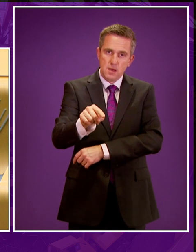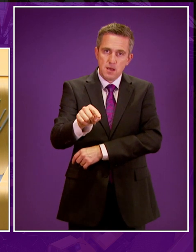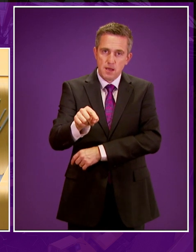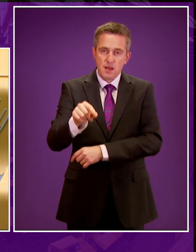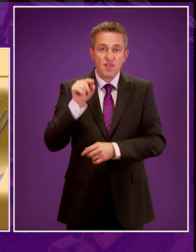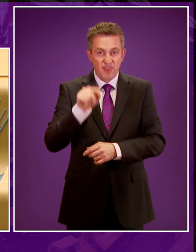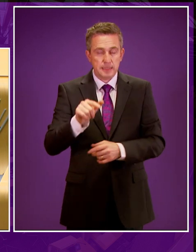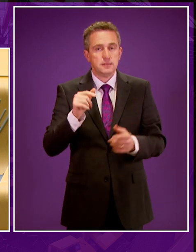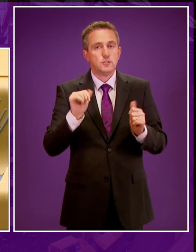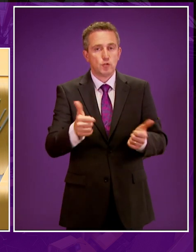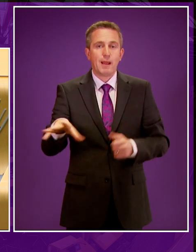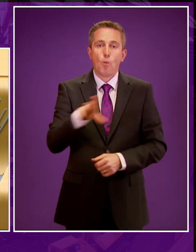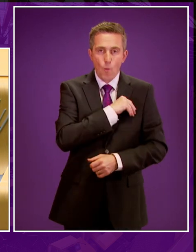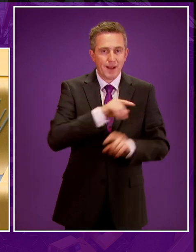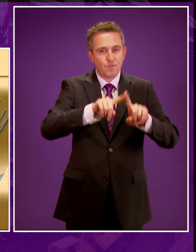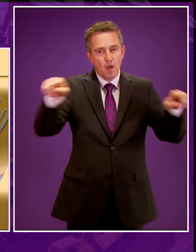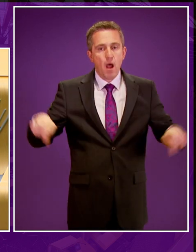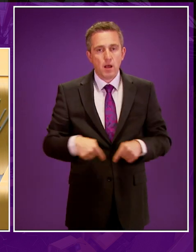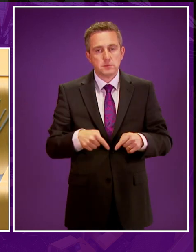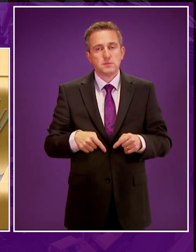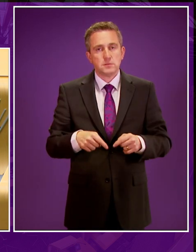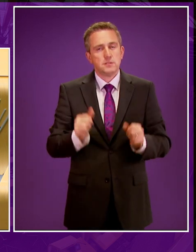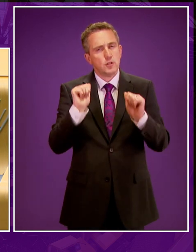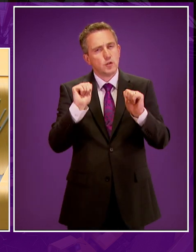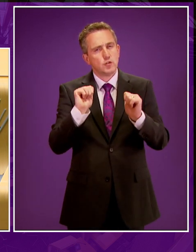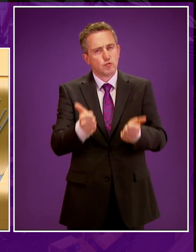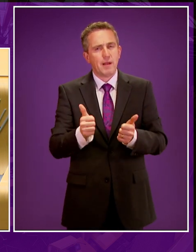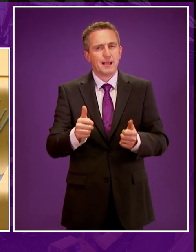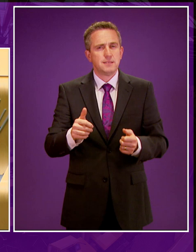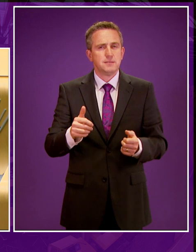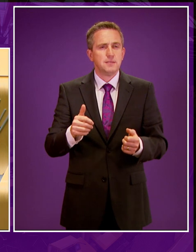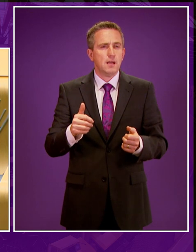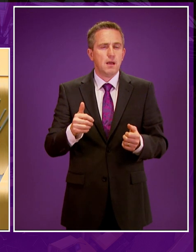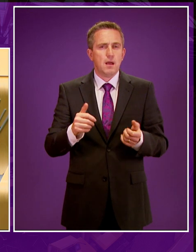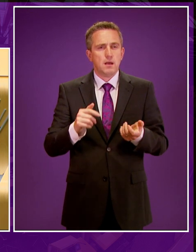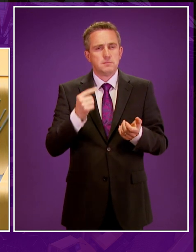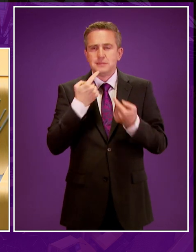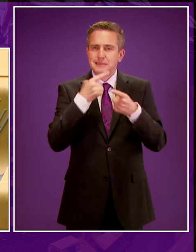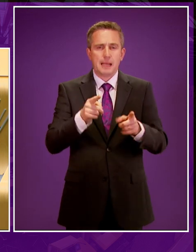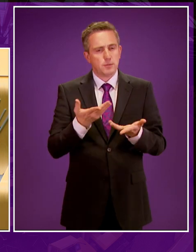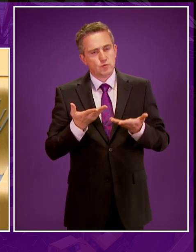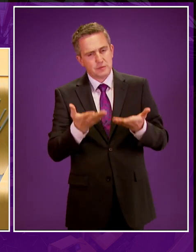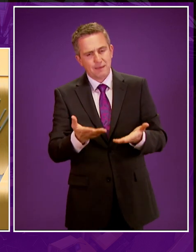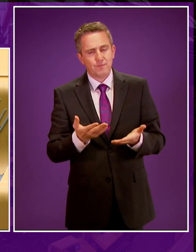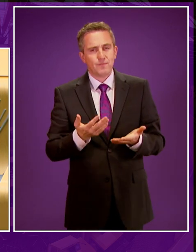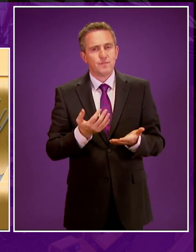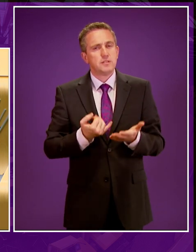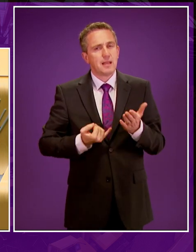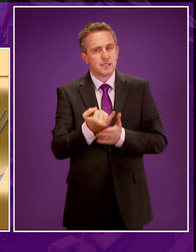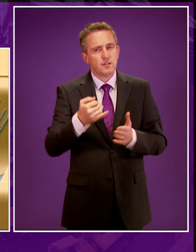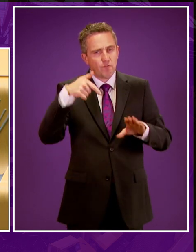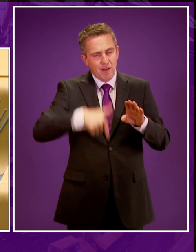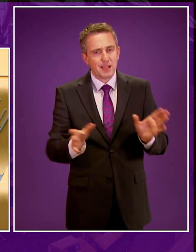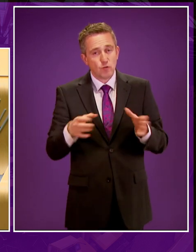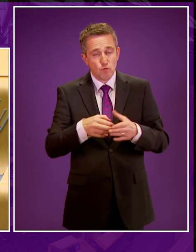huge win for us. It's a huge win for the anti-fracking movement, who have been working for at least six years, that I know